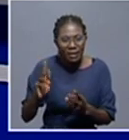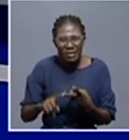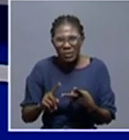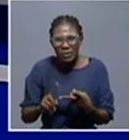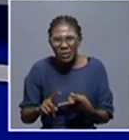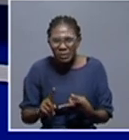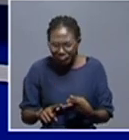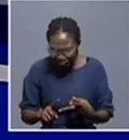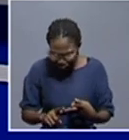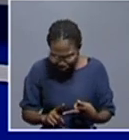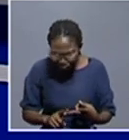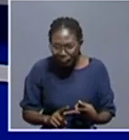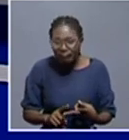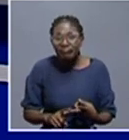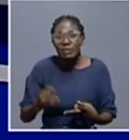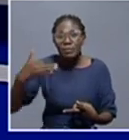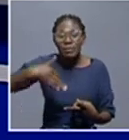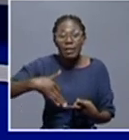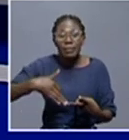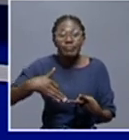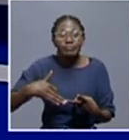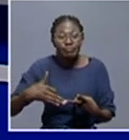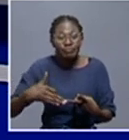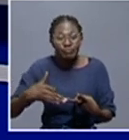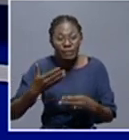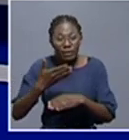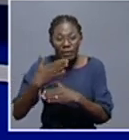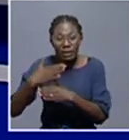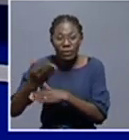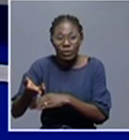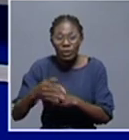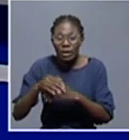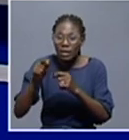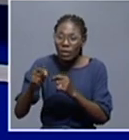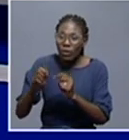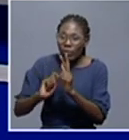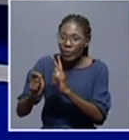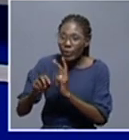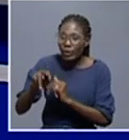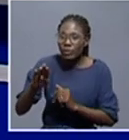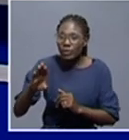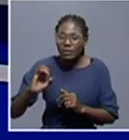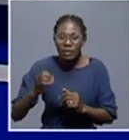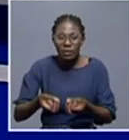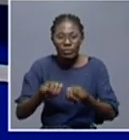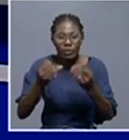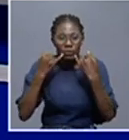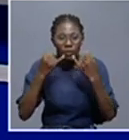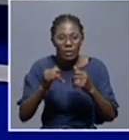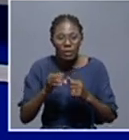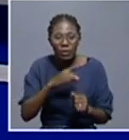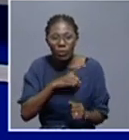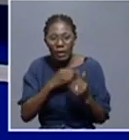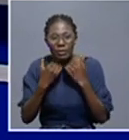explain to us what is the significance of this 24-hour operation of the Trans Kalahari Mamuno Border Post,